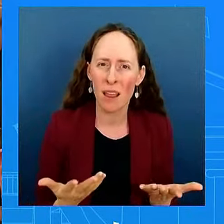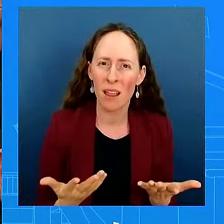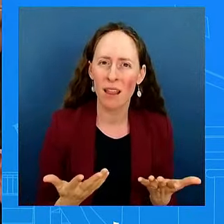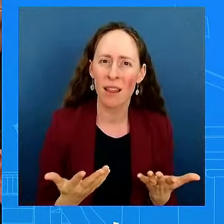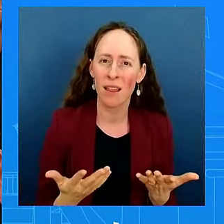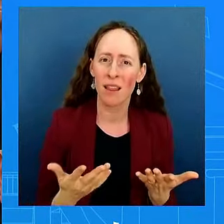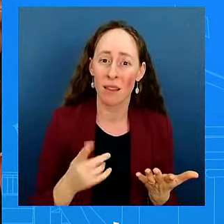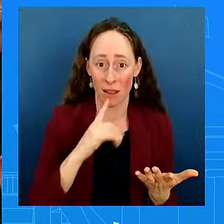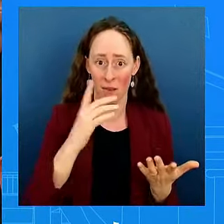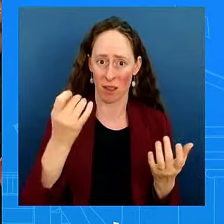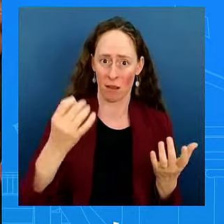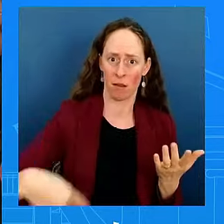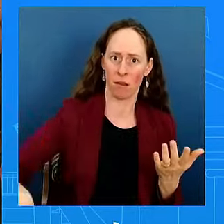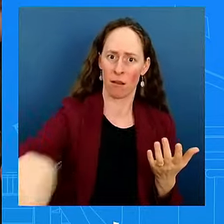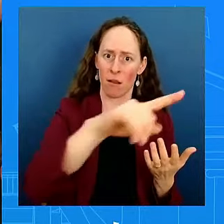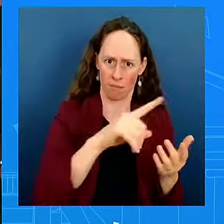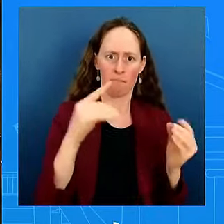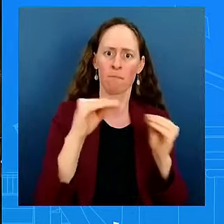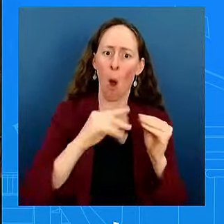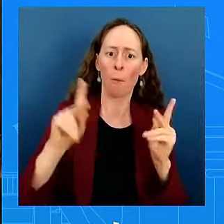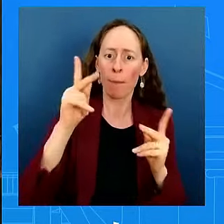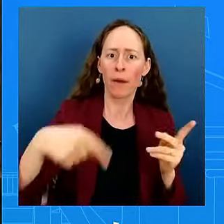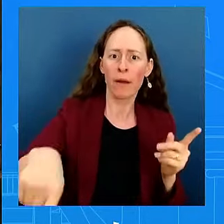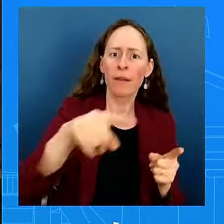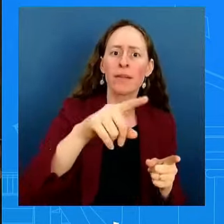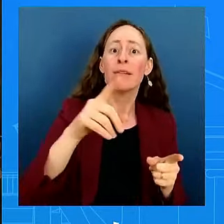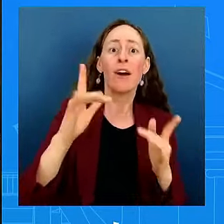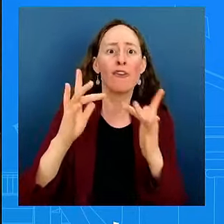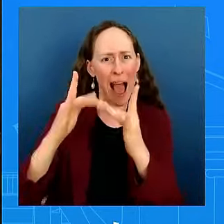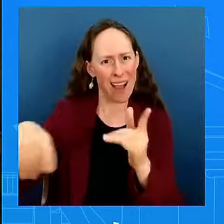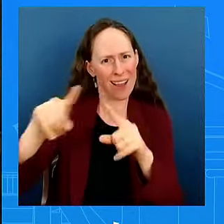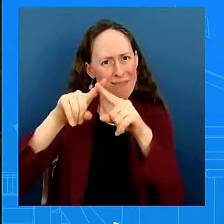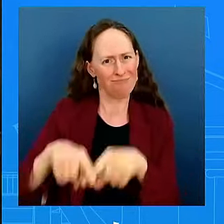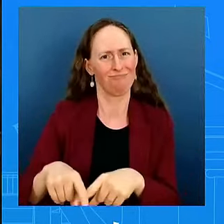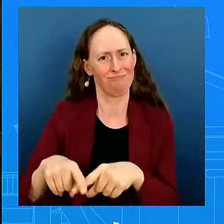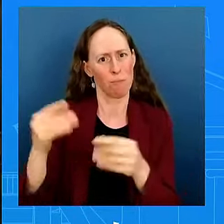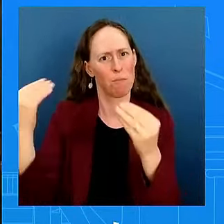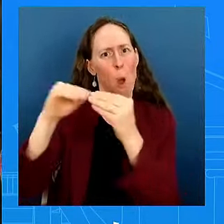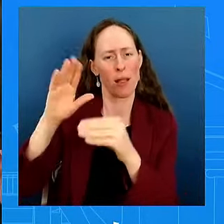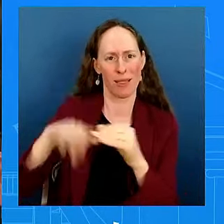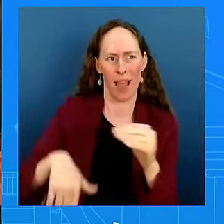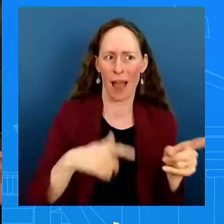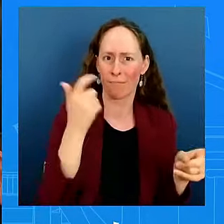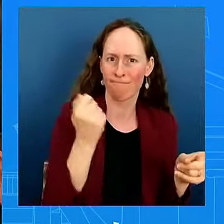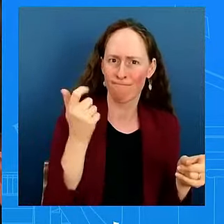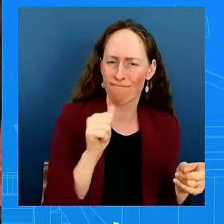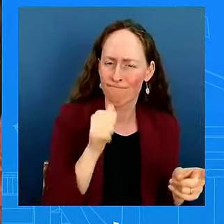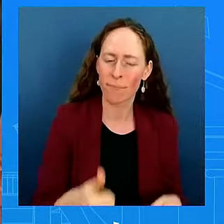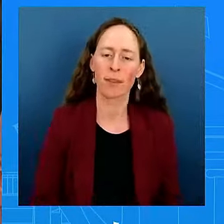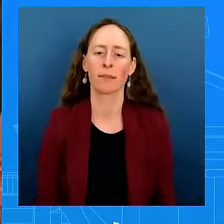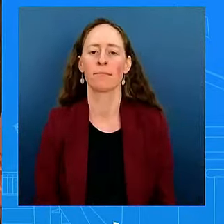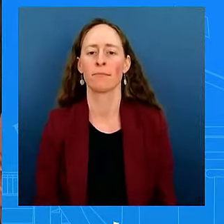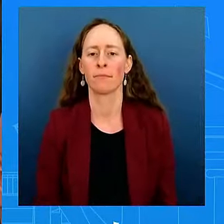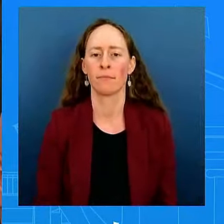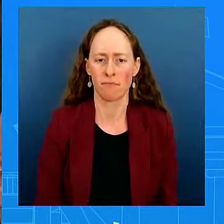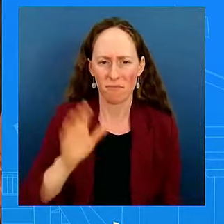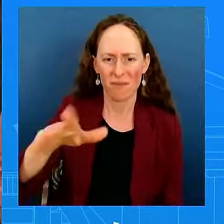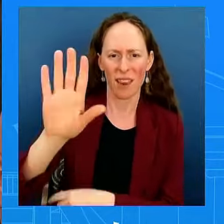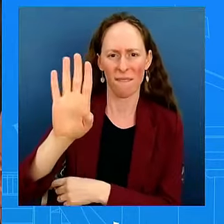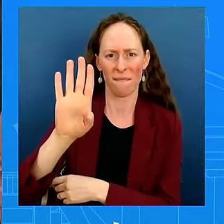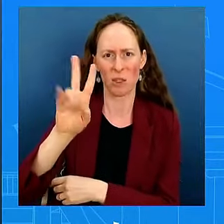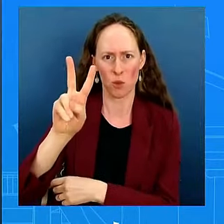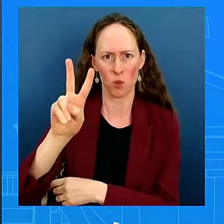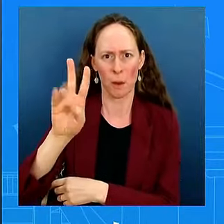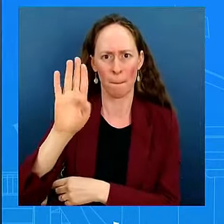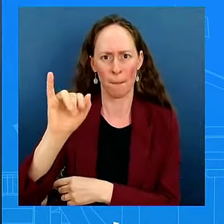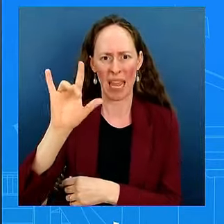$42 billion. I mean, that's, that's a big deal. Do you just the White House have an estimate of how many homes have been connected to? I don't have that